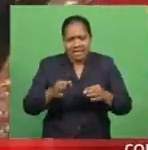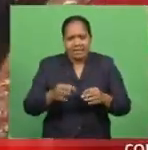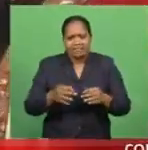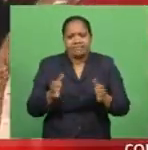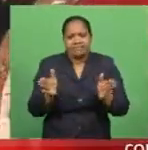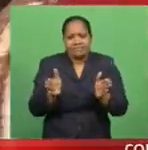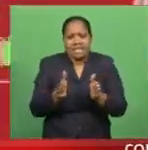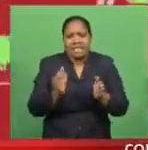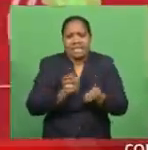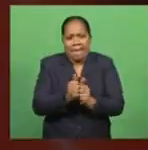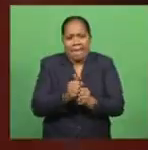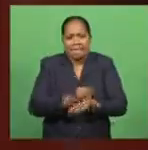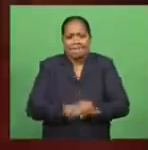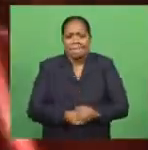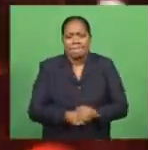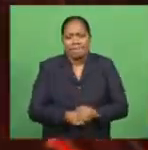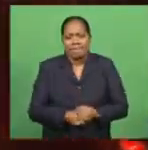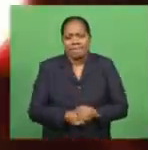and more coming up.